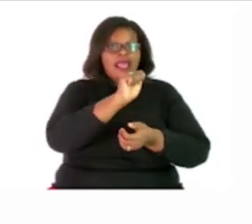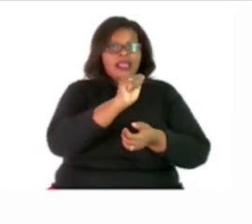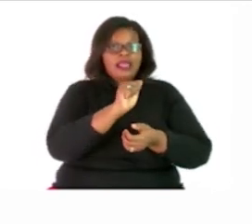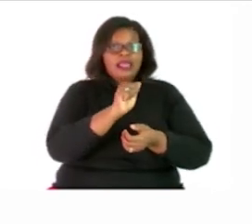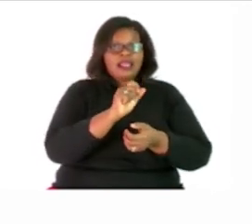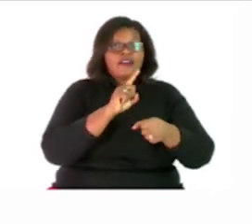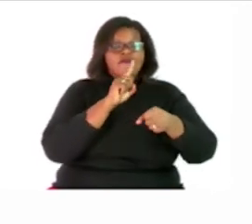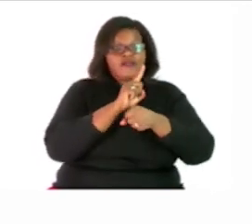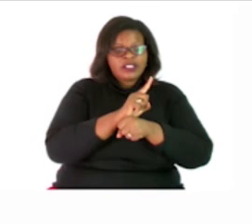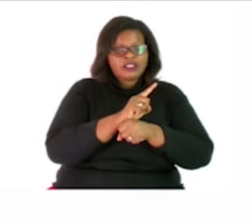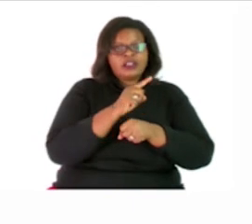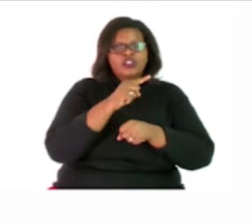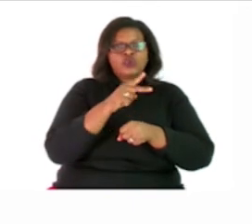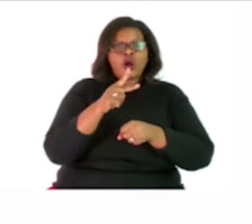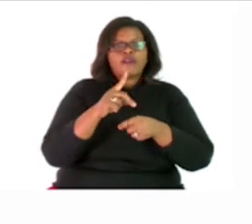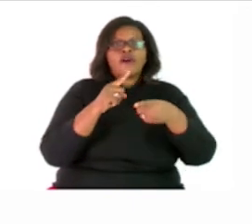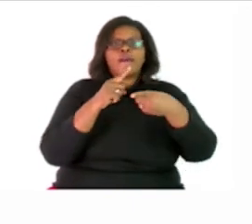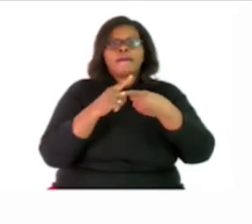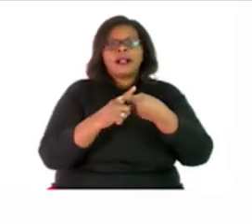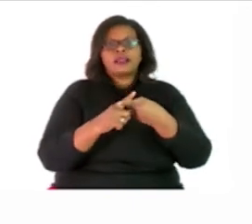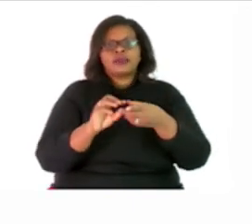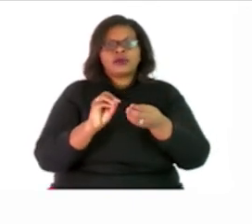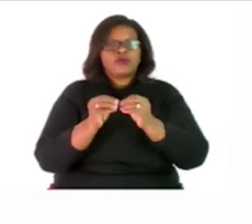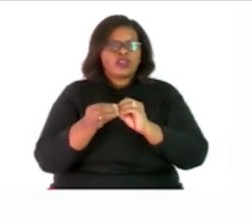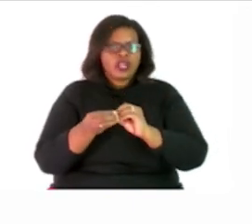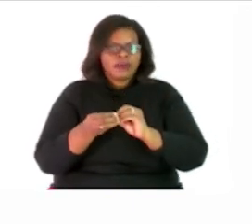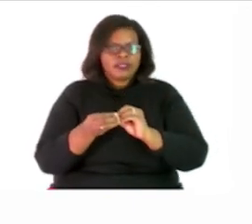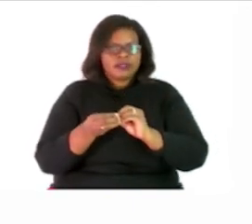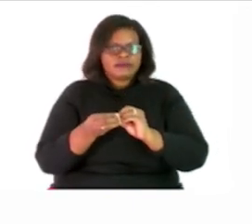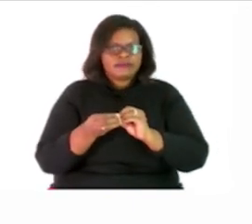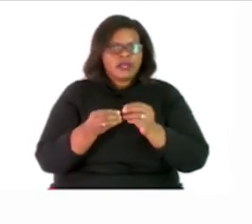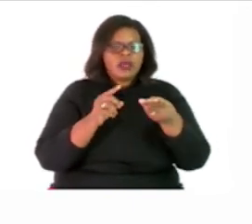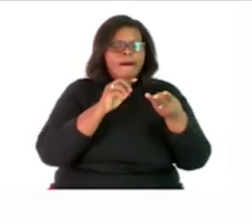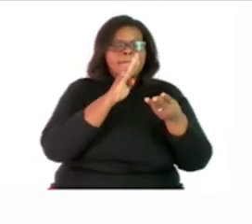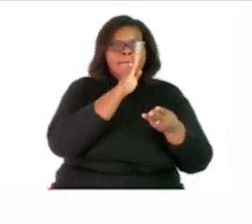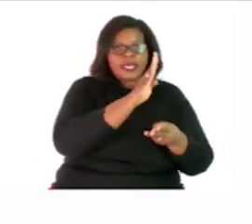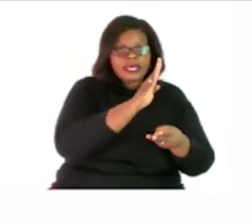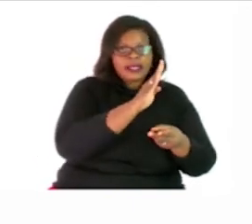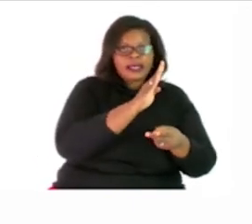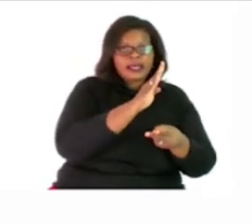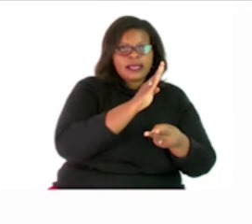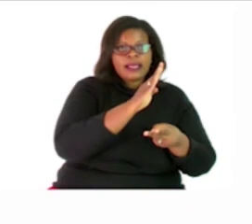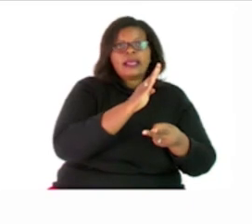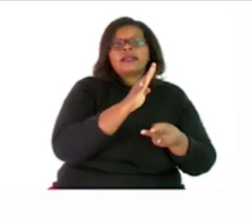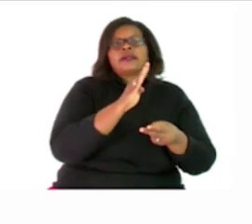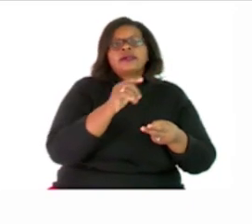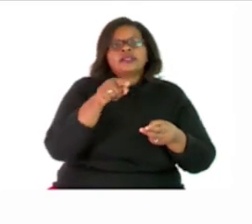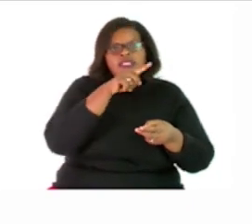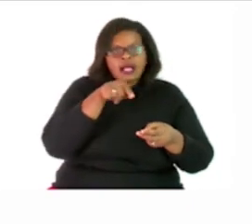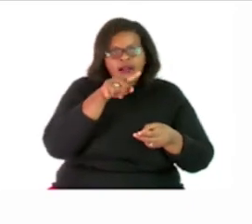first 12 multiples of these numbers. B. Secure all the common